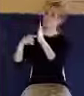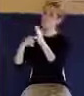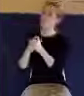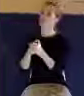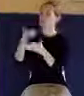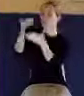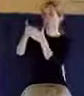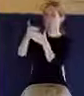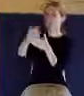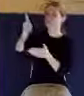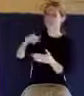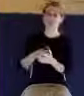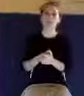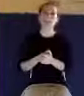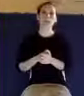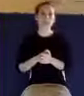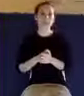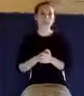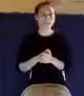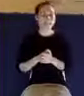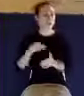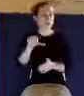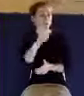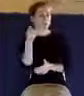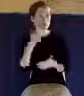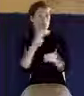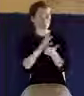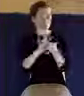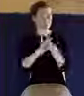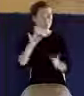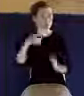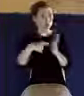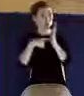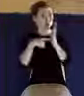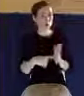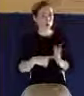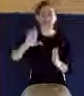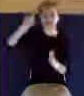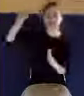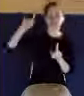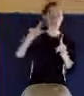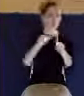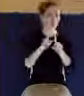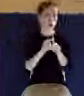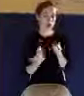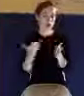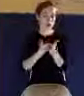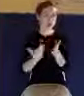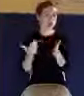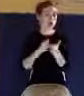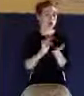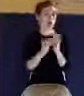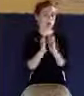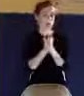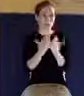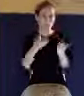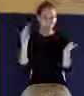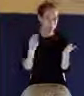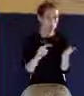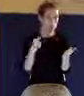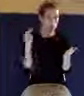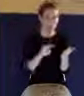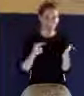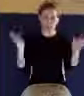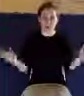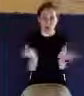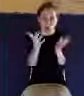does is he brings to us the word of God. He constantly is pointing us to the record. Go to the scripture. Look at what the scripture says.